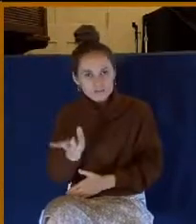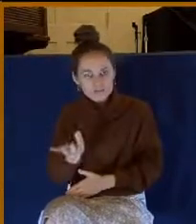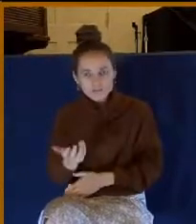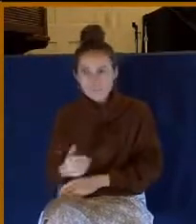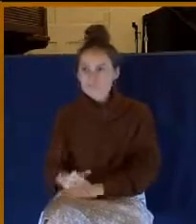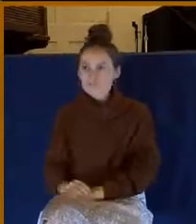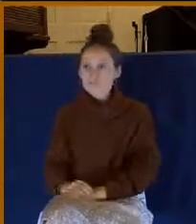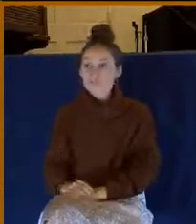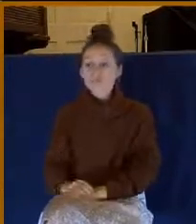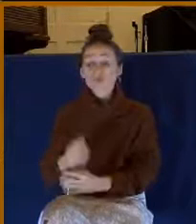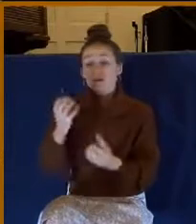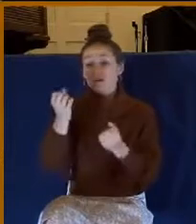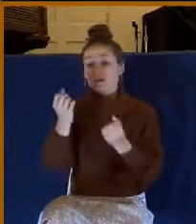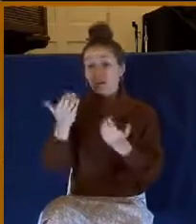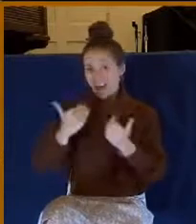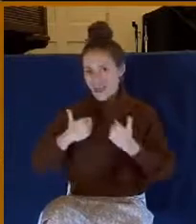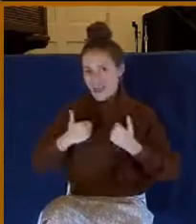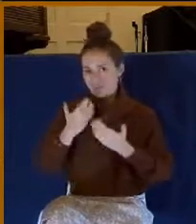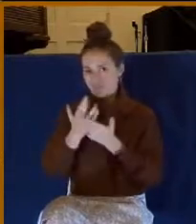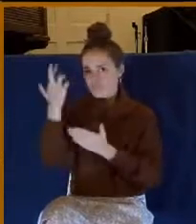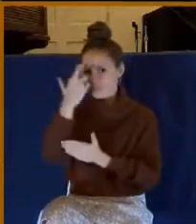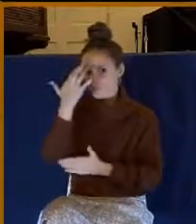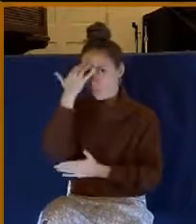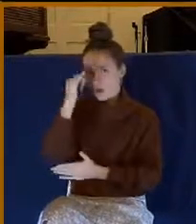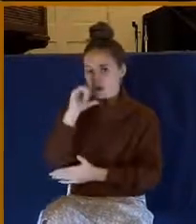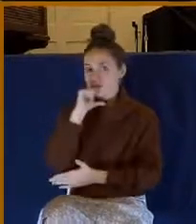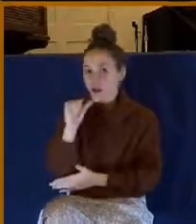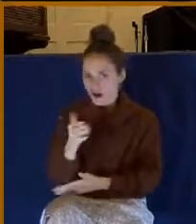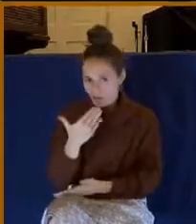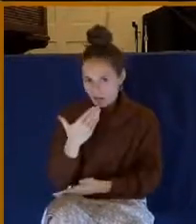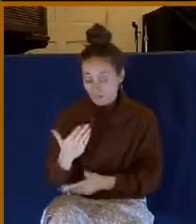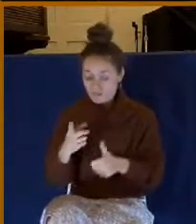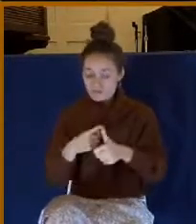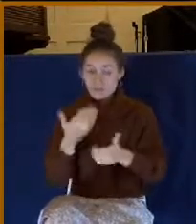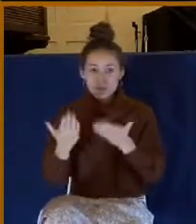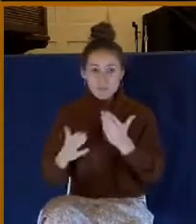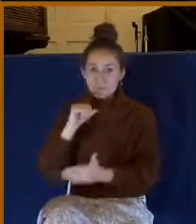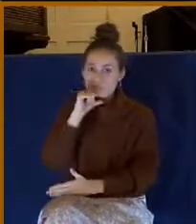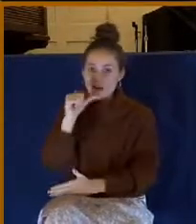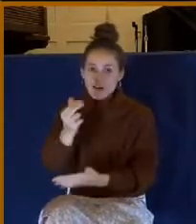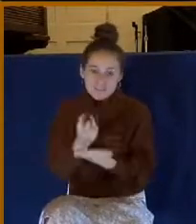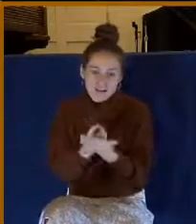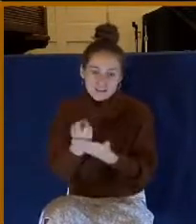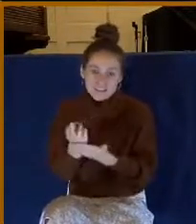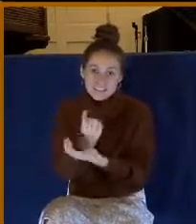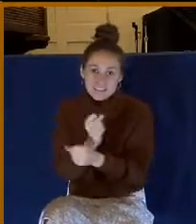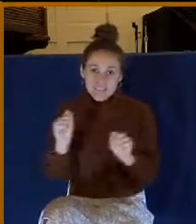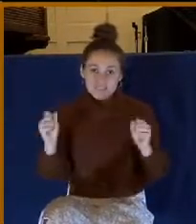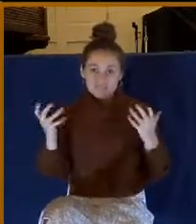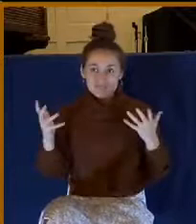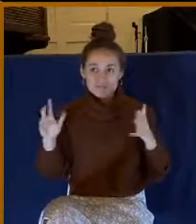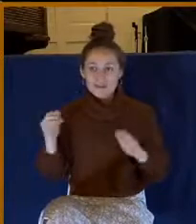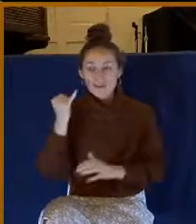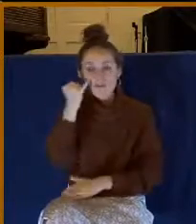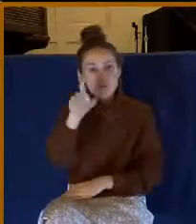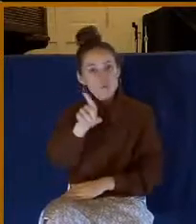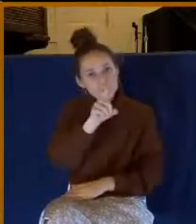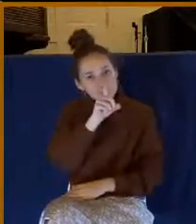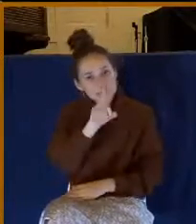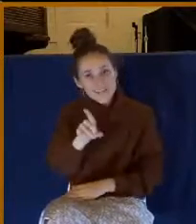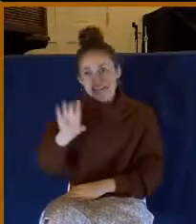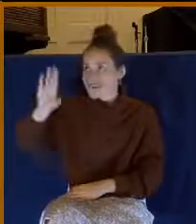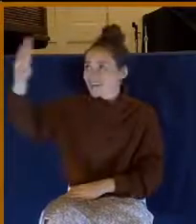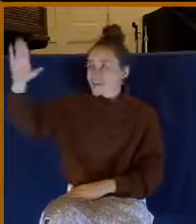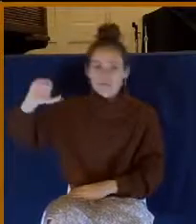be thankful. Number one, we, it may be because you're not genuinely saved. I mean, if you're genuinely a child of God,